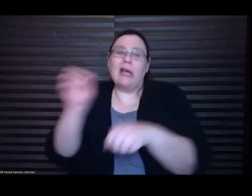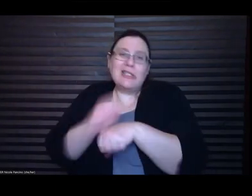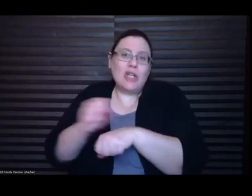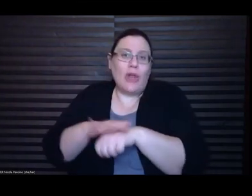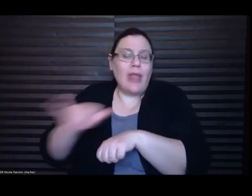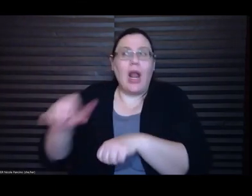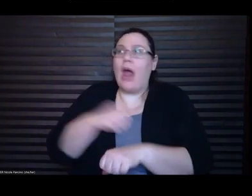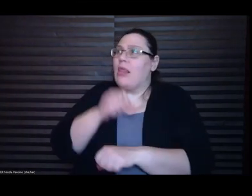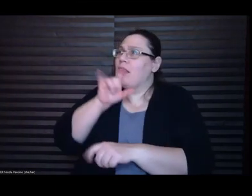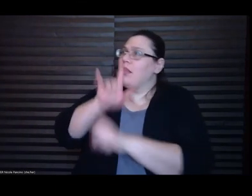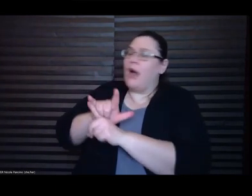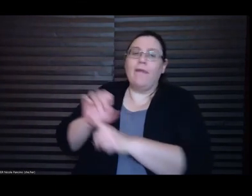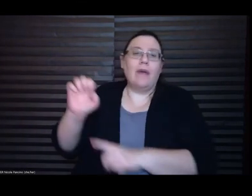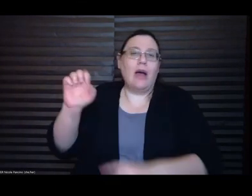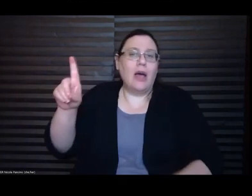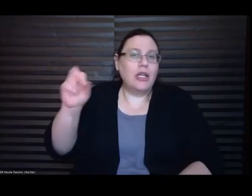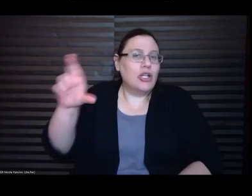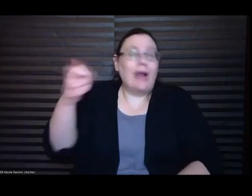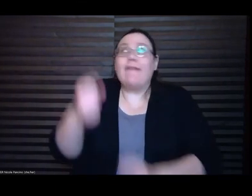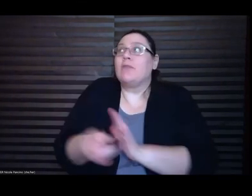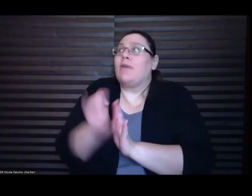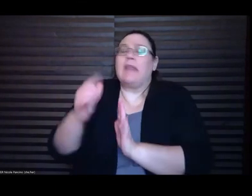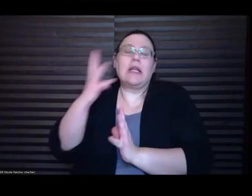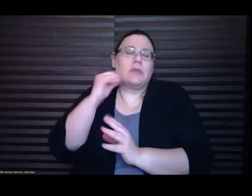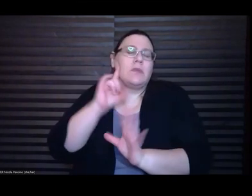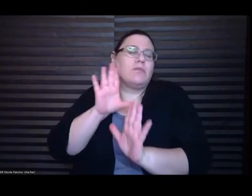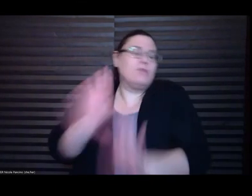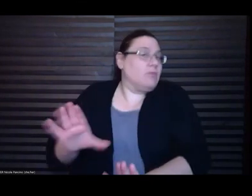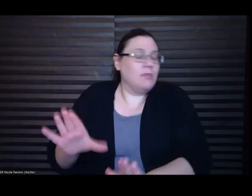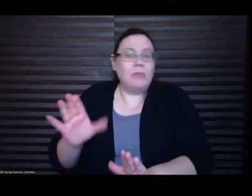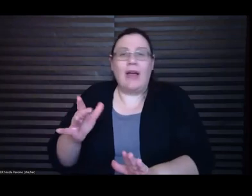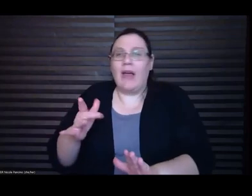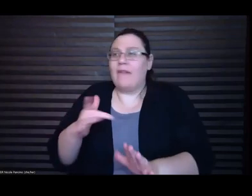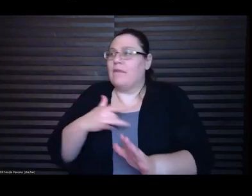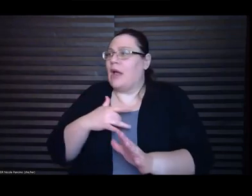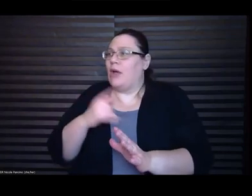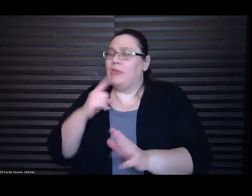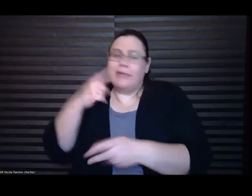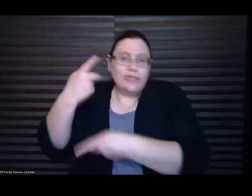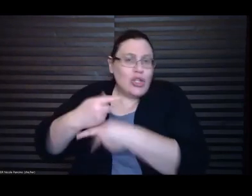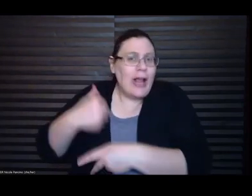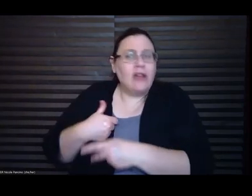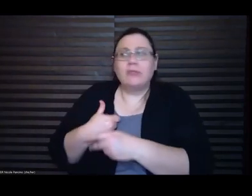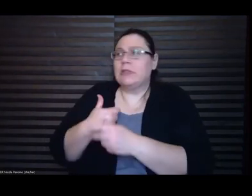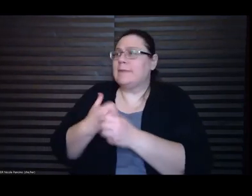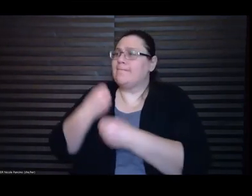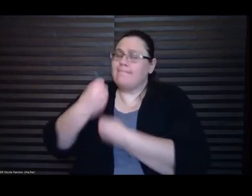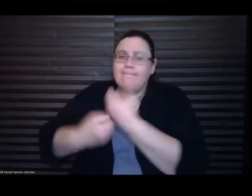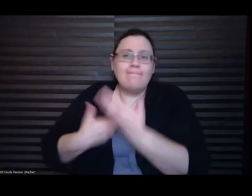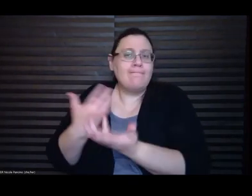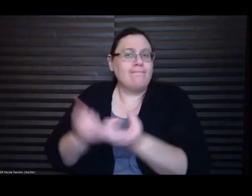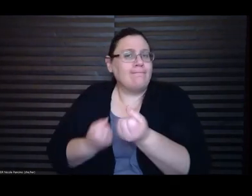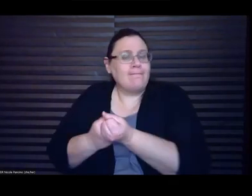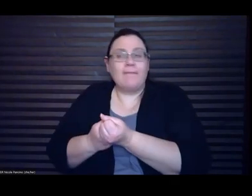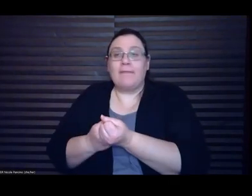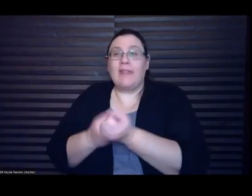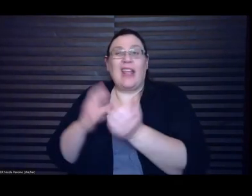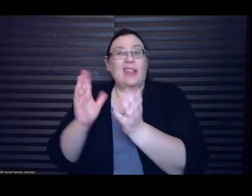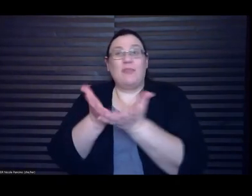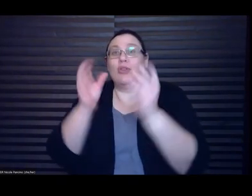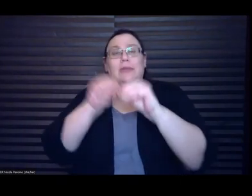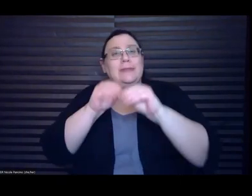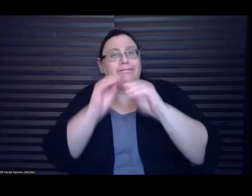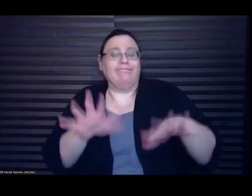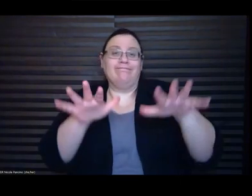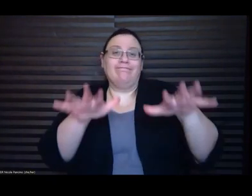I felt really loved and cared for and then the book was out in the world and it was really exciting and terrifying and all